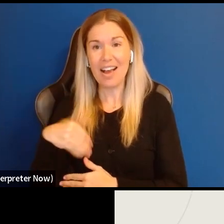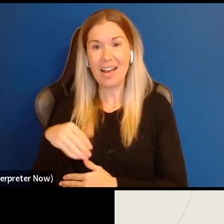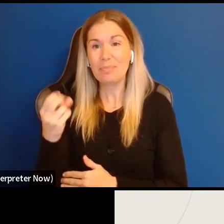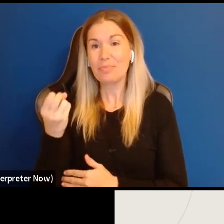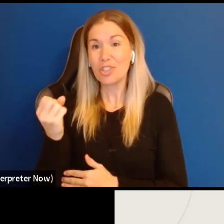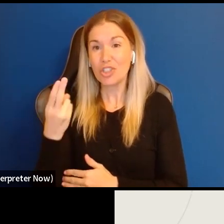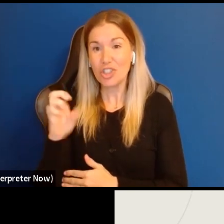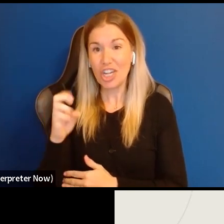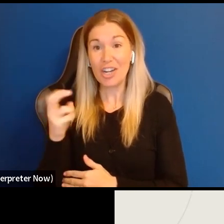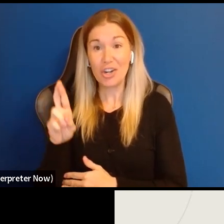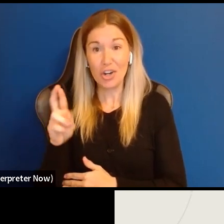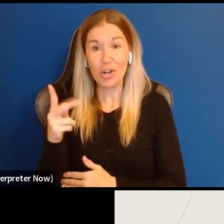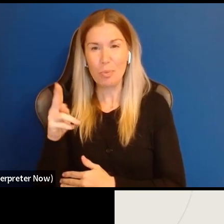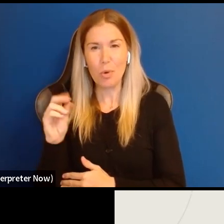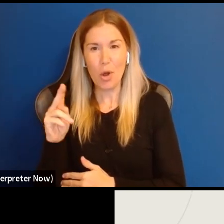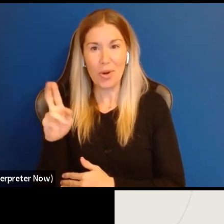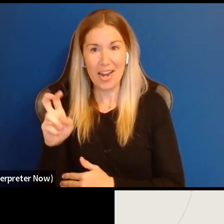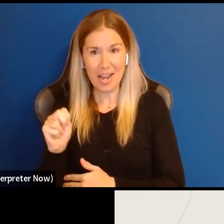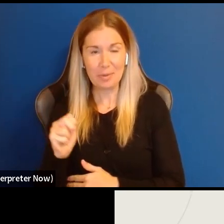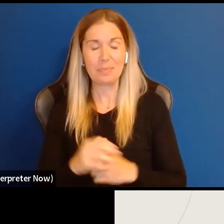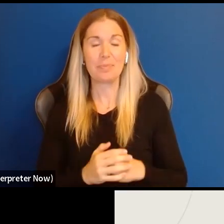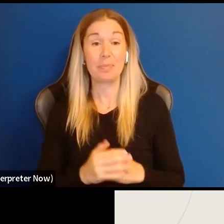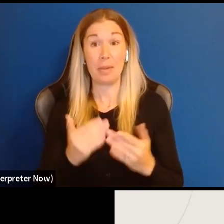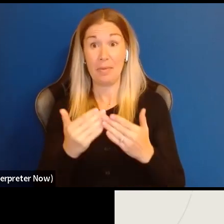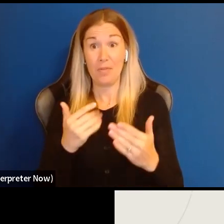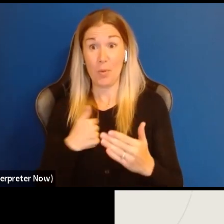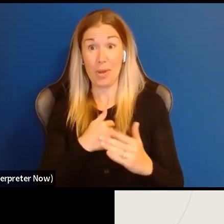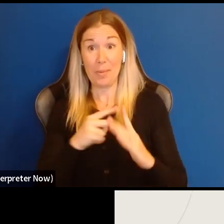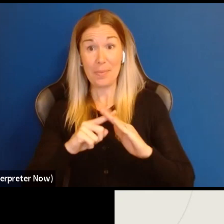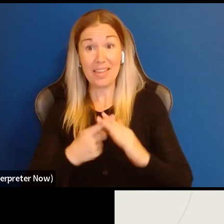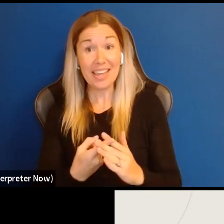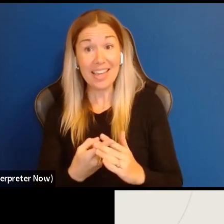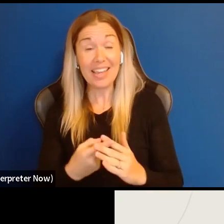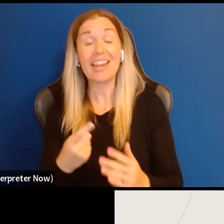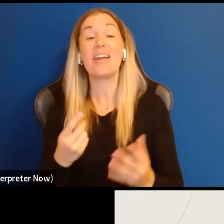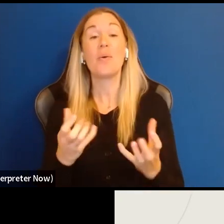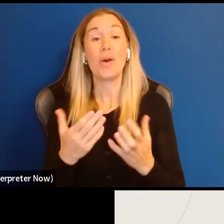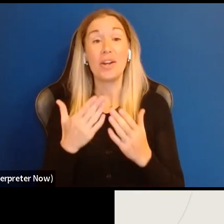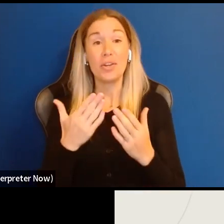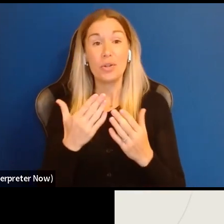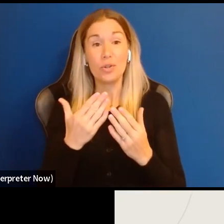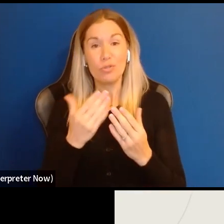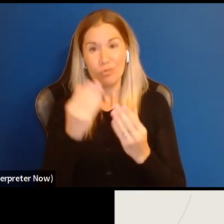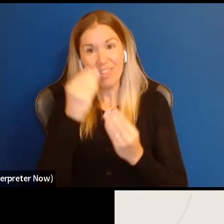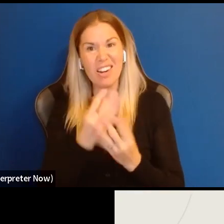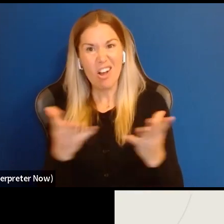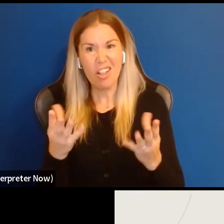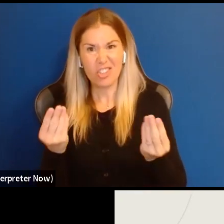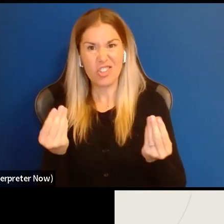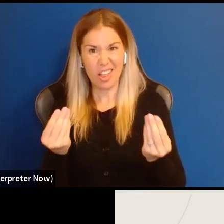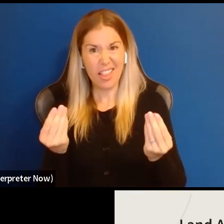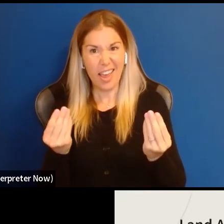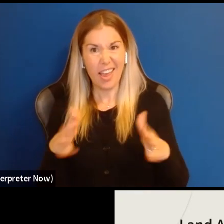her. Before we begin today, I would like to start by acknowledging the land on which we are based.